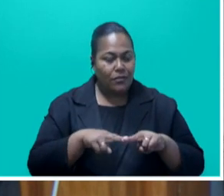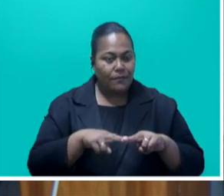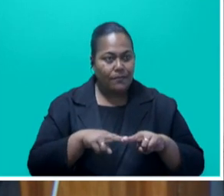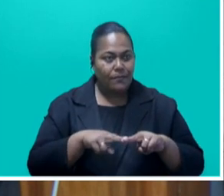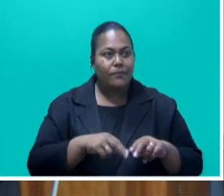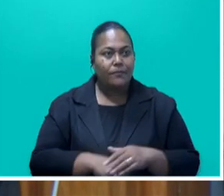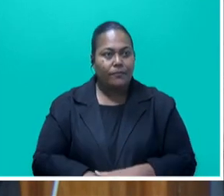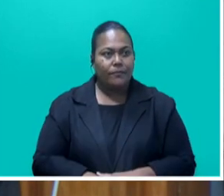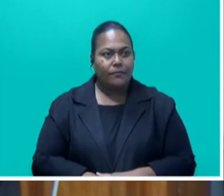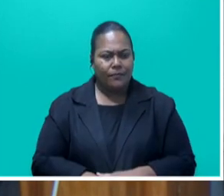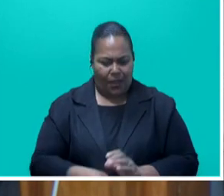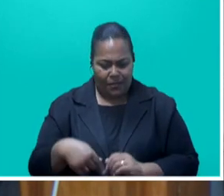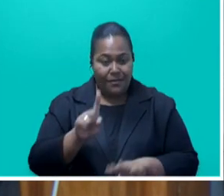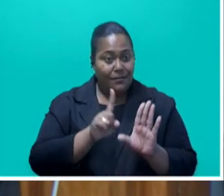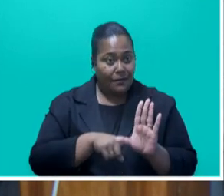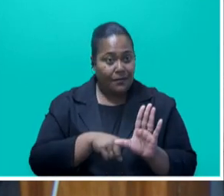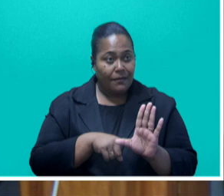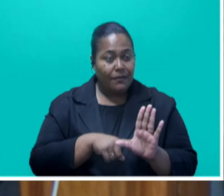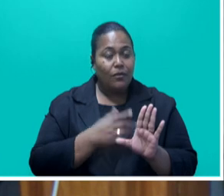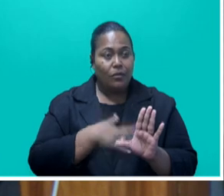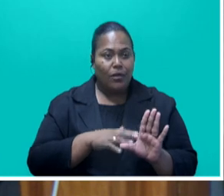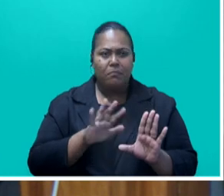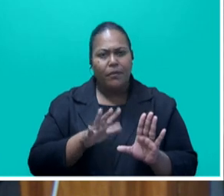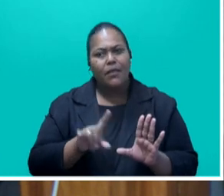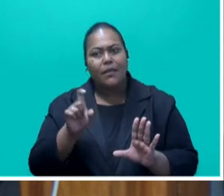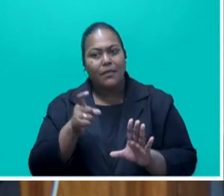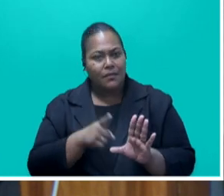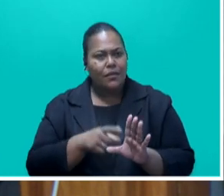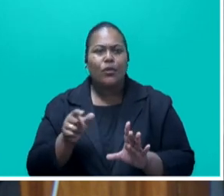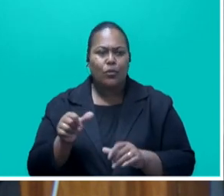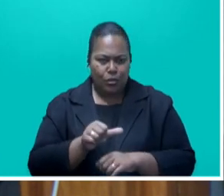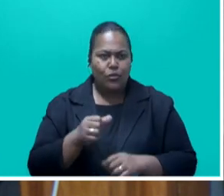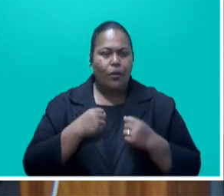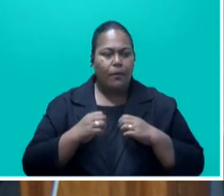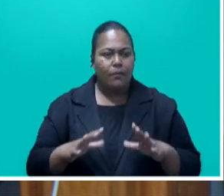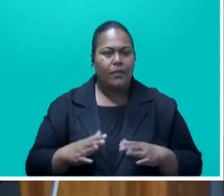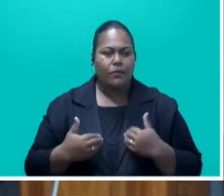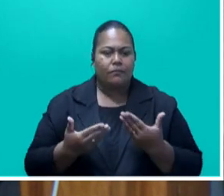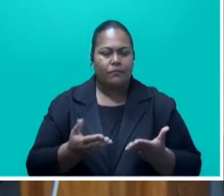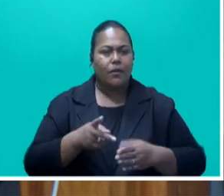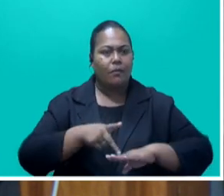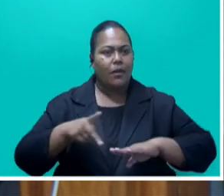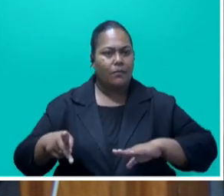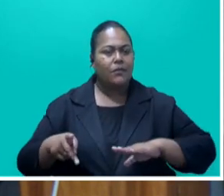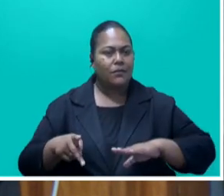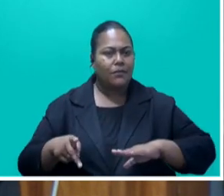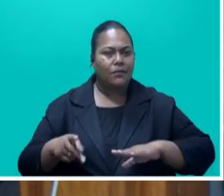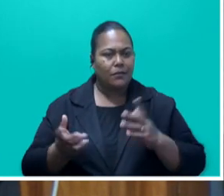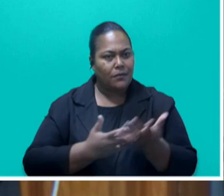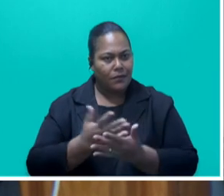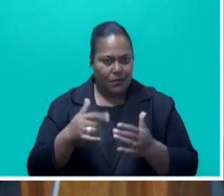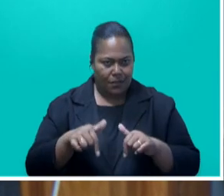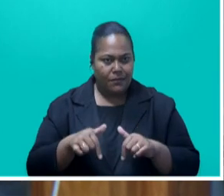take place this year and then by next year, should be able to put through the parliamentary papers to discuss it in the house.